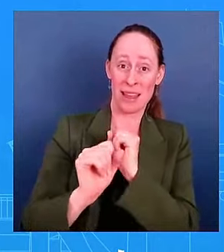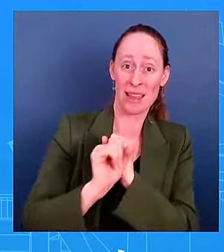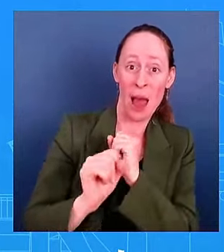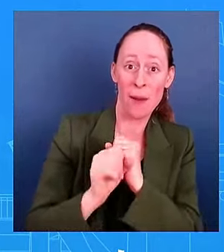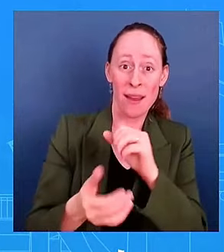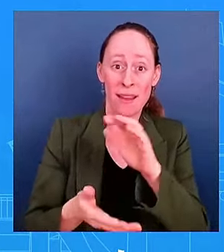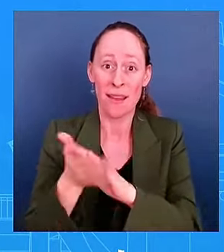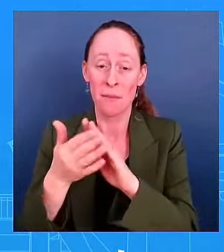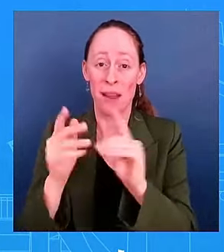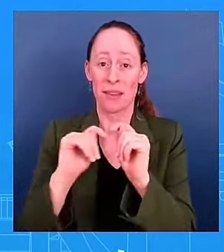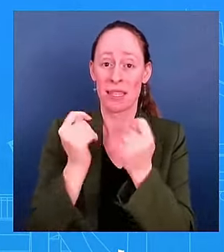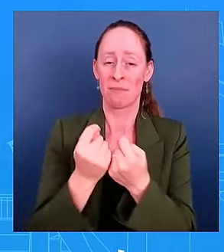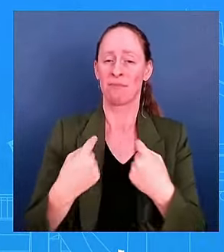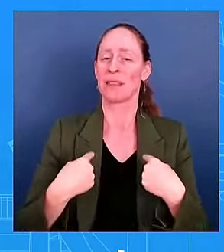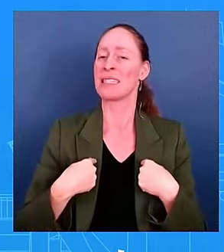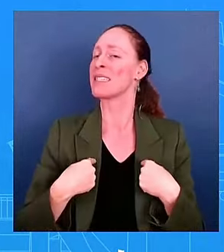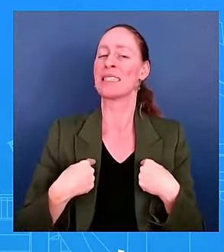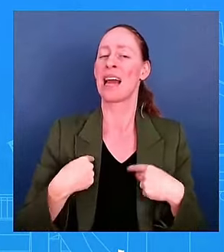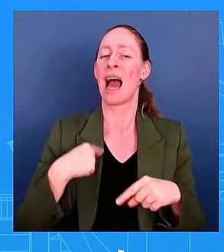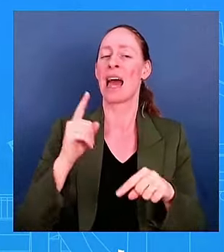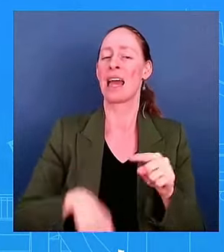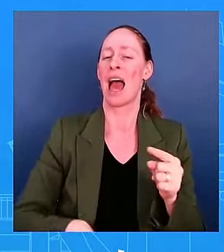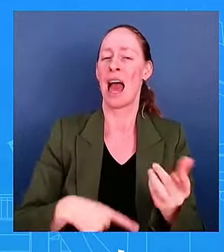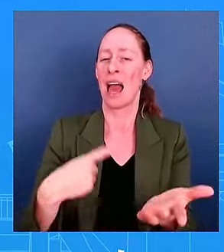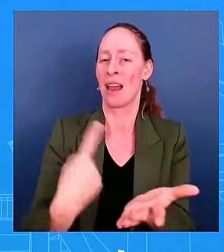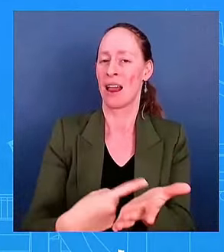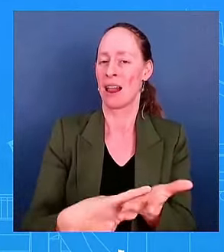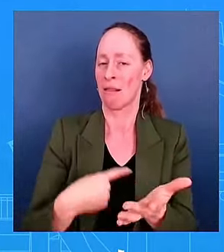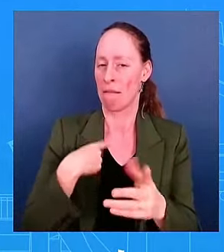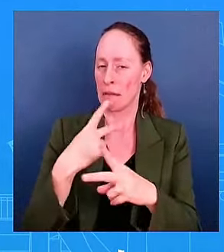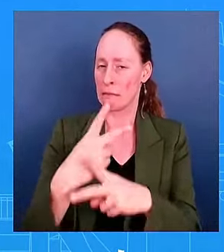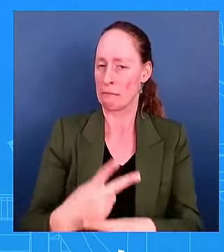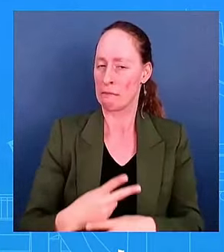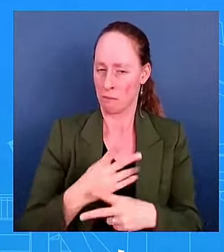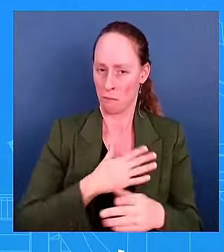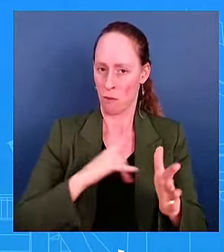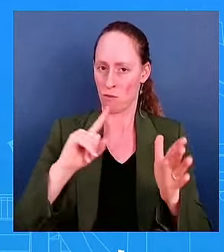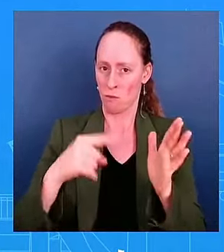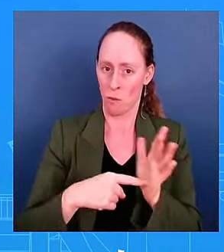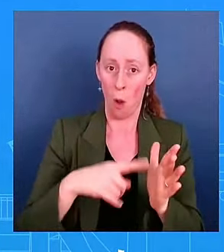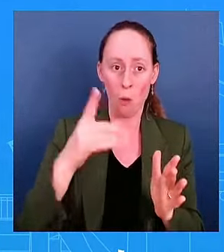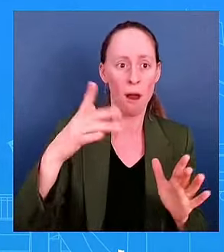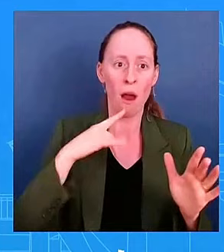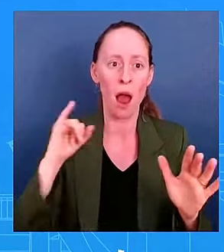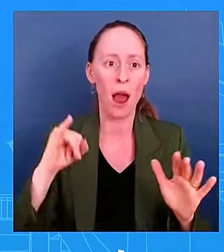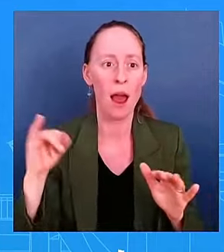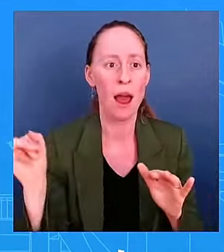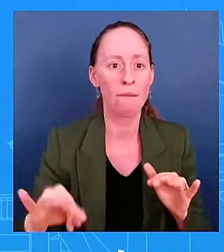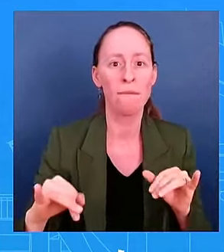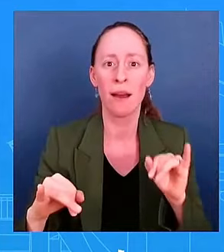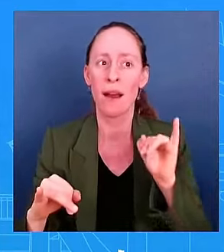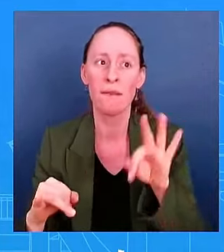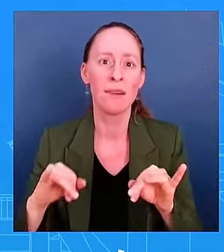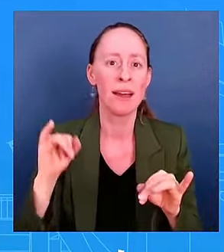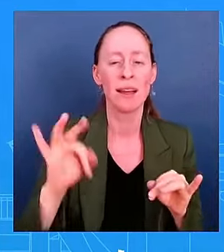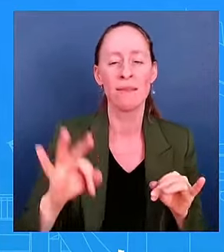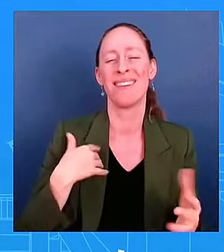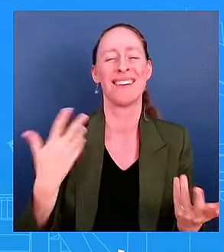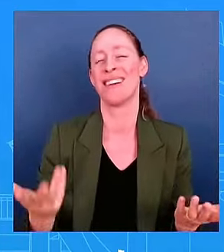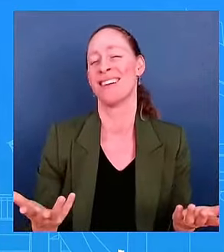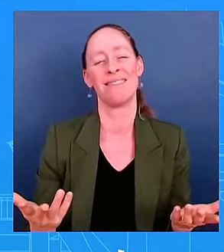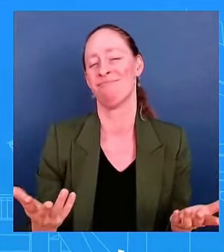here. And it's also hypothetical. so I also want to be really mindful here. What I can say is right now,